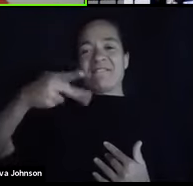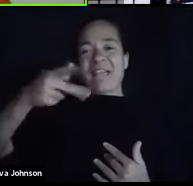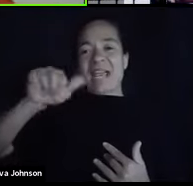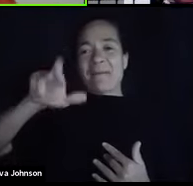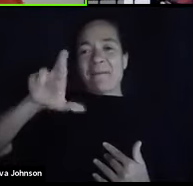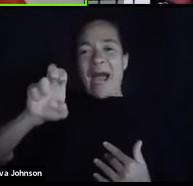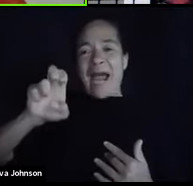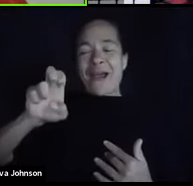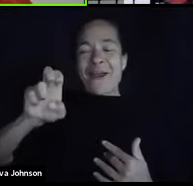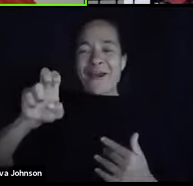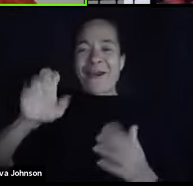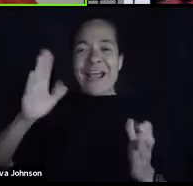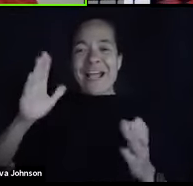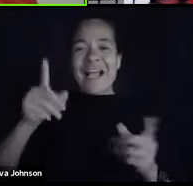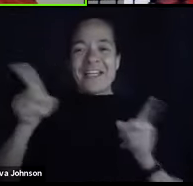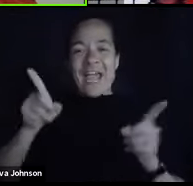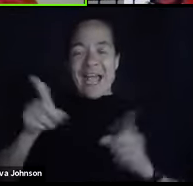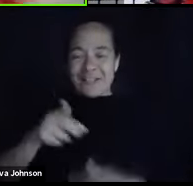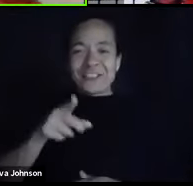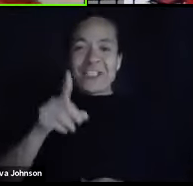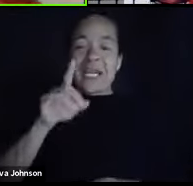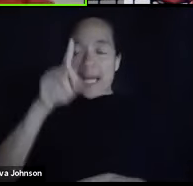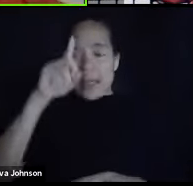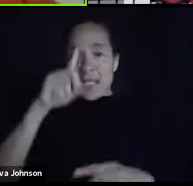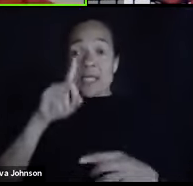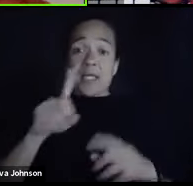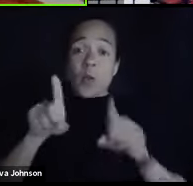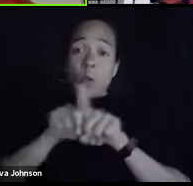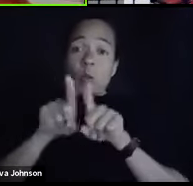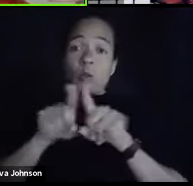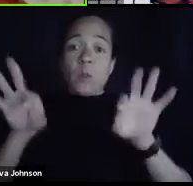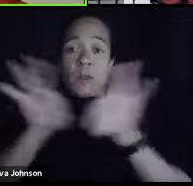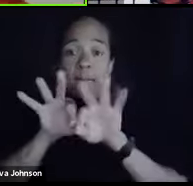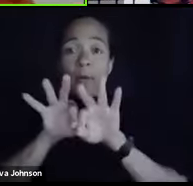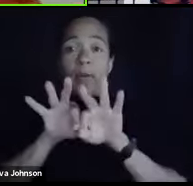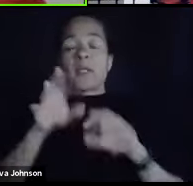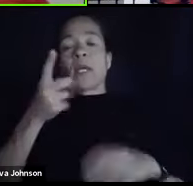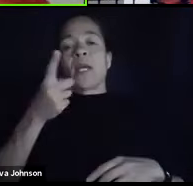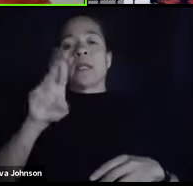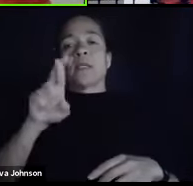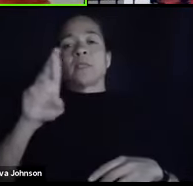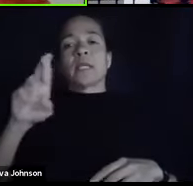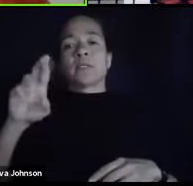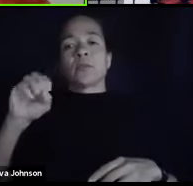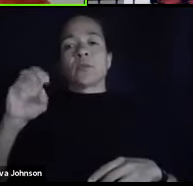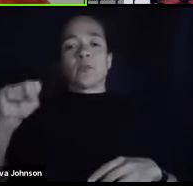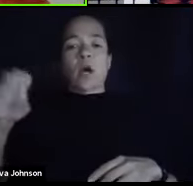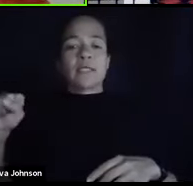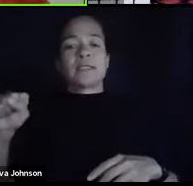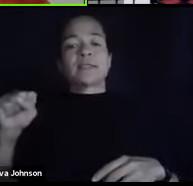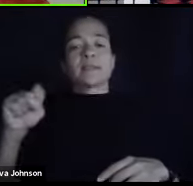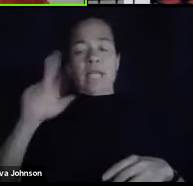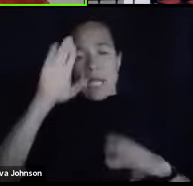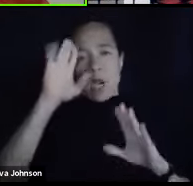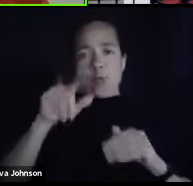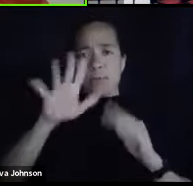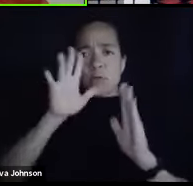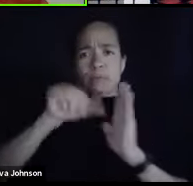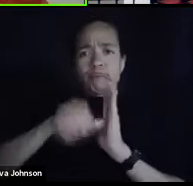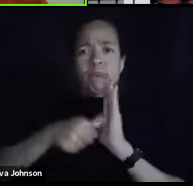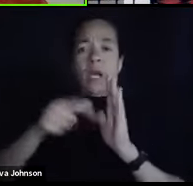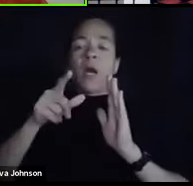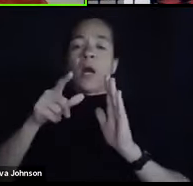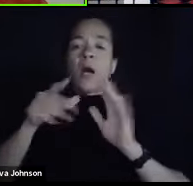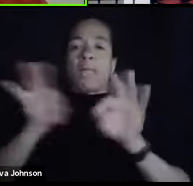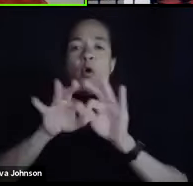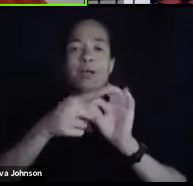And I think it's also important to note, Dr. Ross, and I hope that you will agree with this. It's important to, you know, be flexible